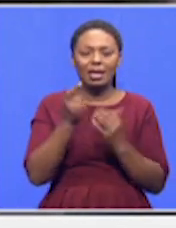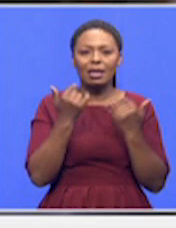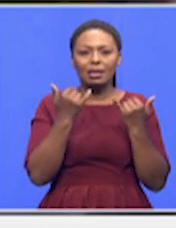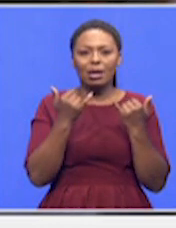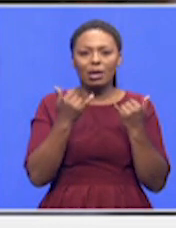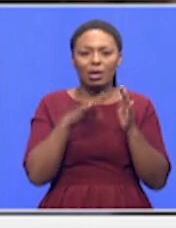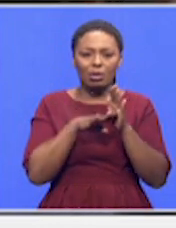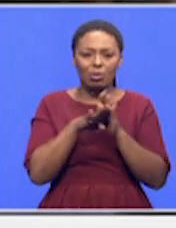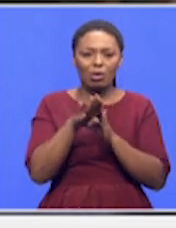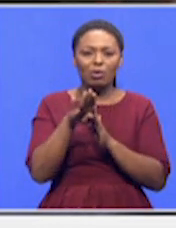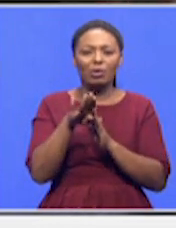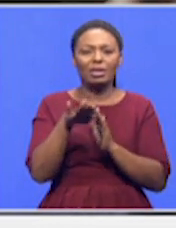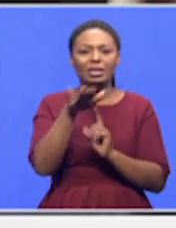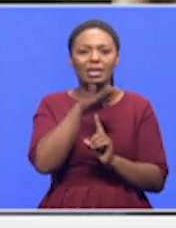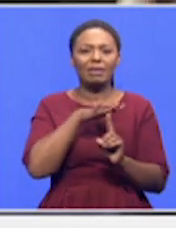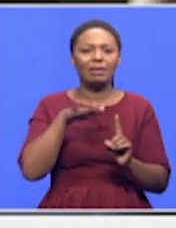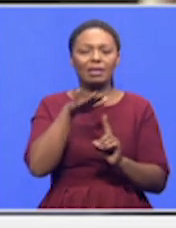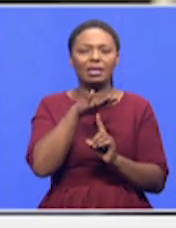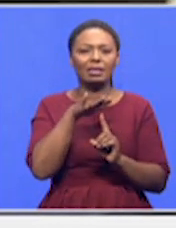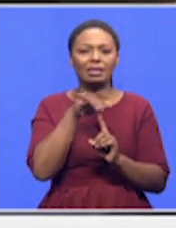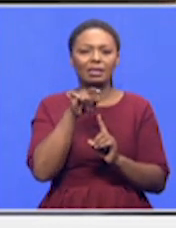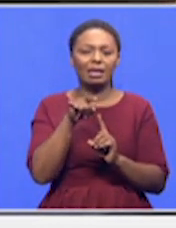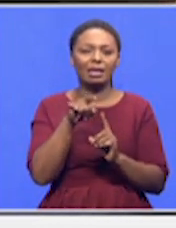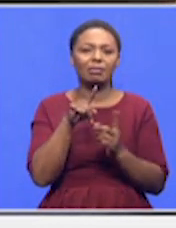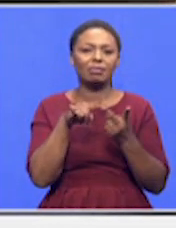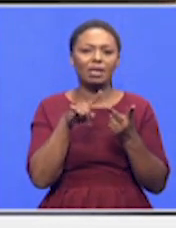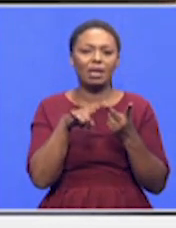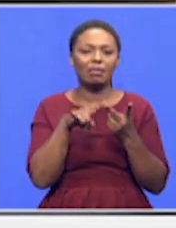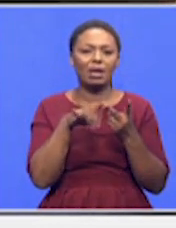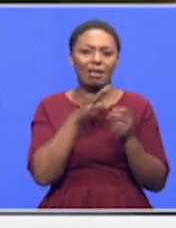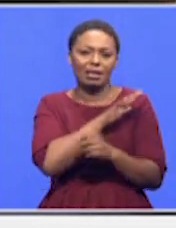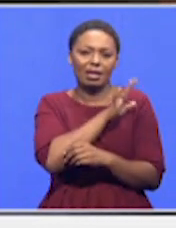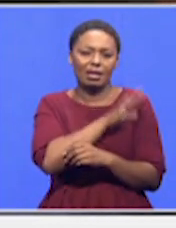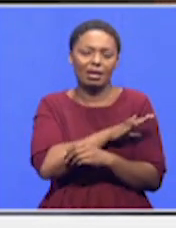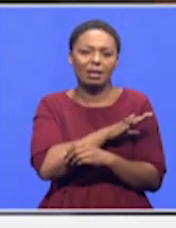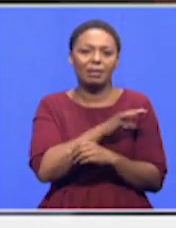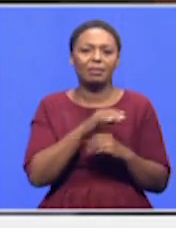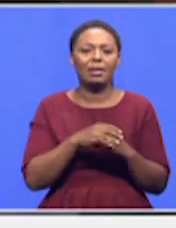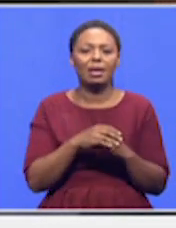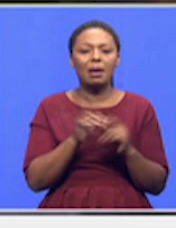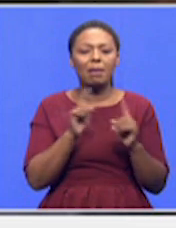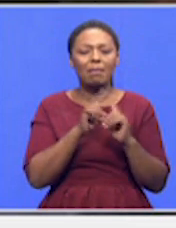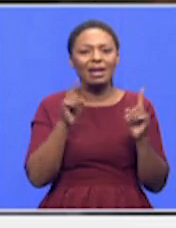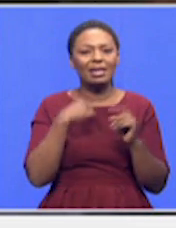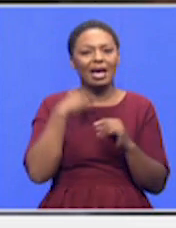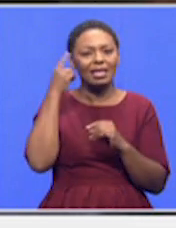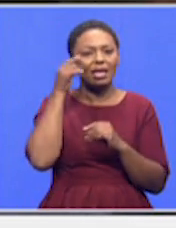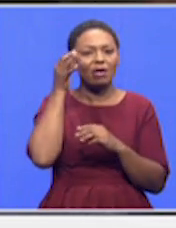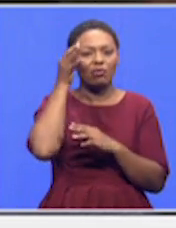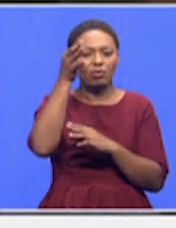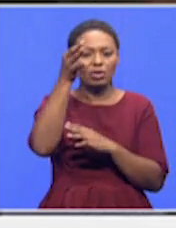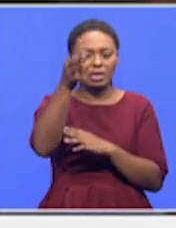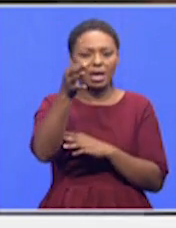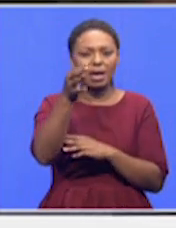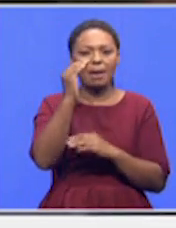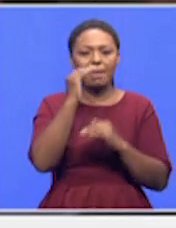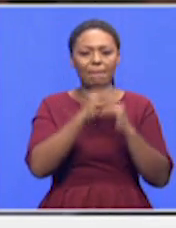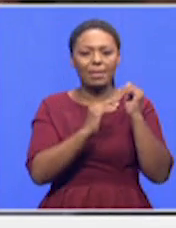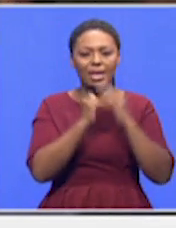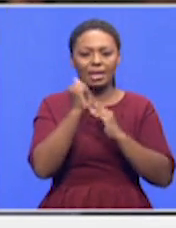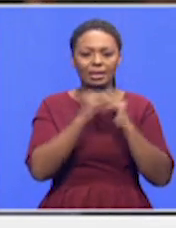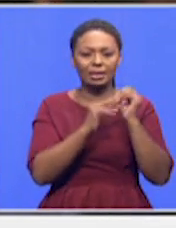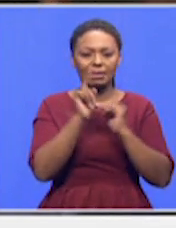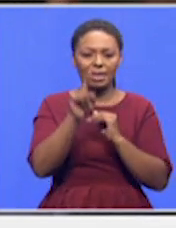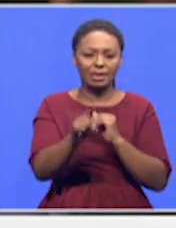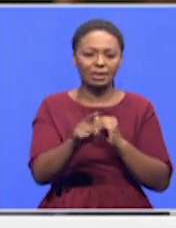services. We would have also renovated the clinic. But the thing is that in the future, we must build an ideal new